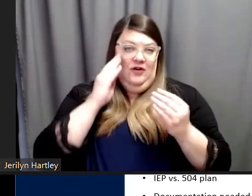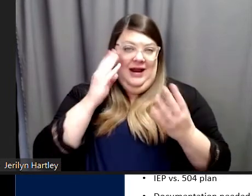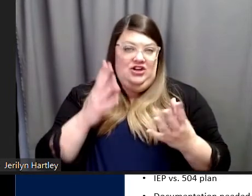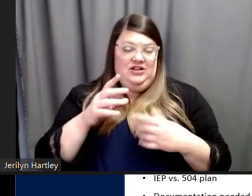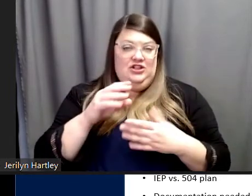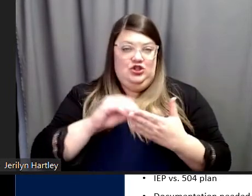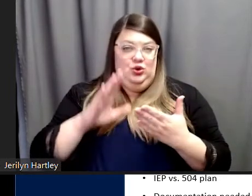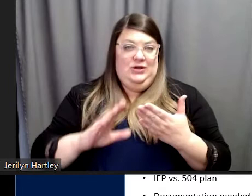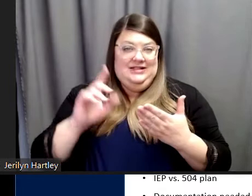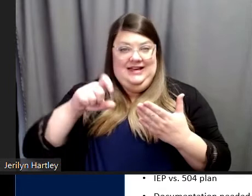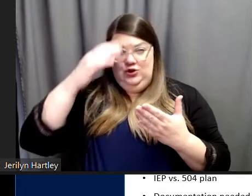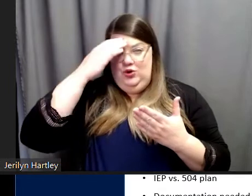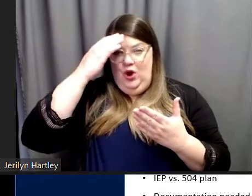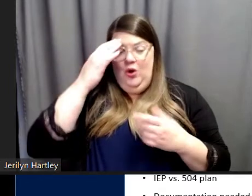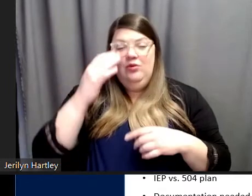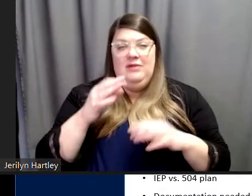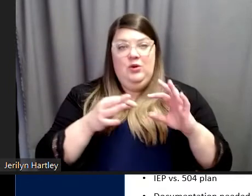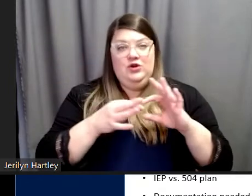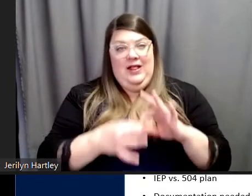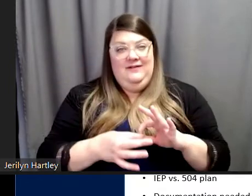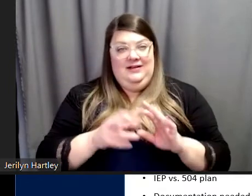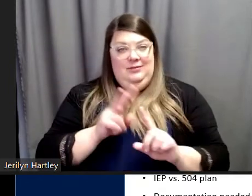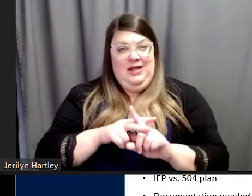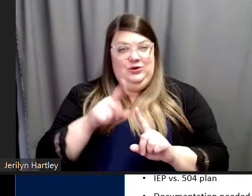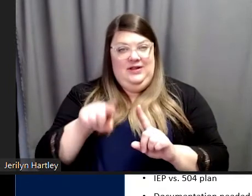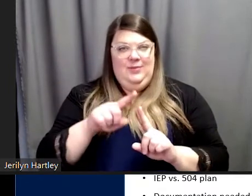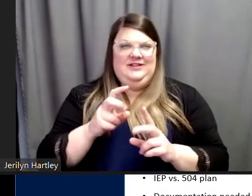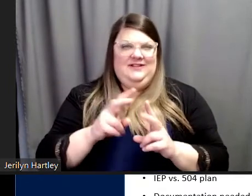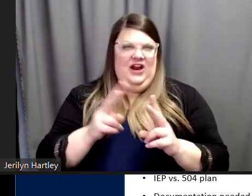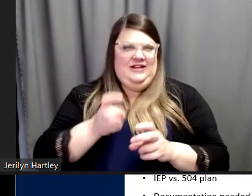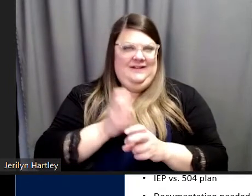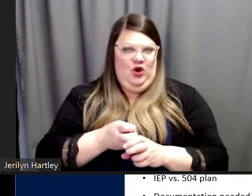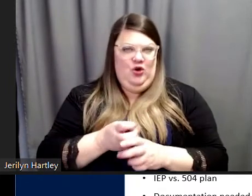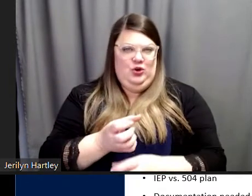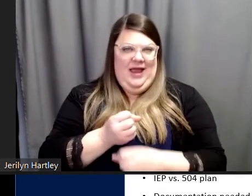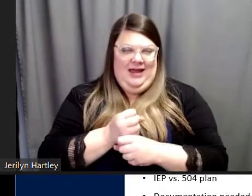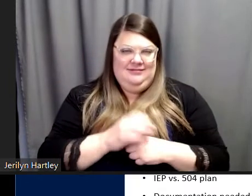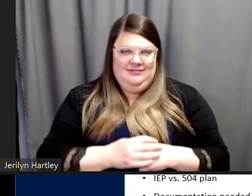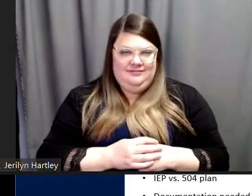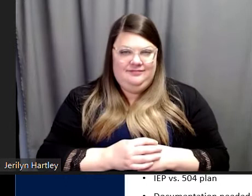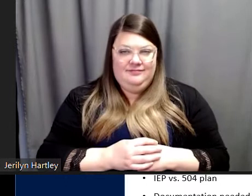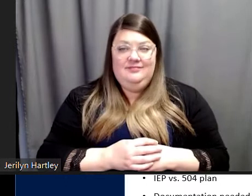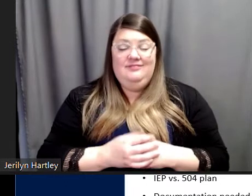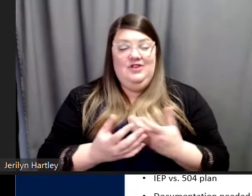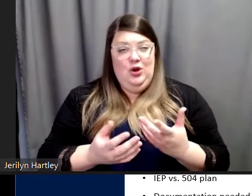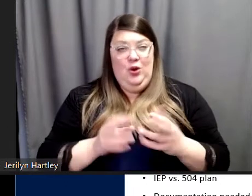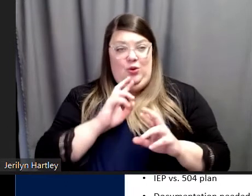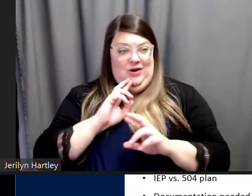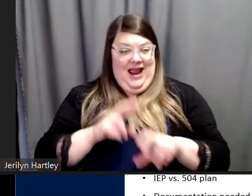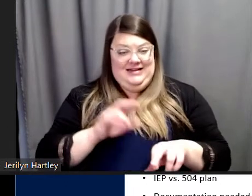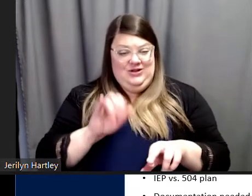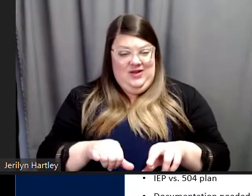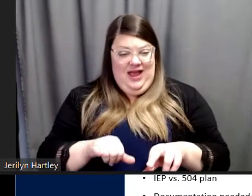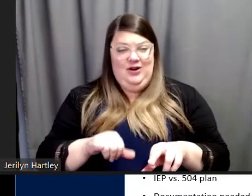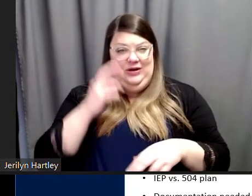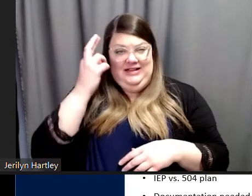needed to know, and was relevant to them, were very difficult to get. So, in reaction to this realization, I created